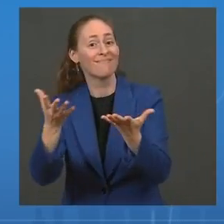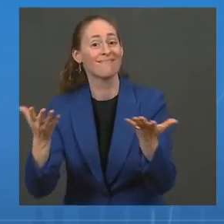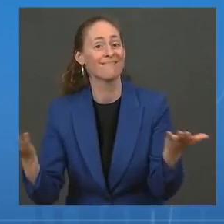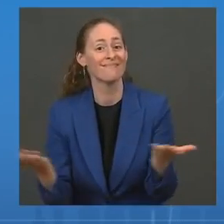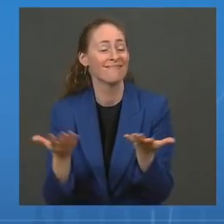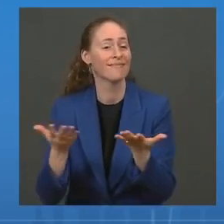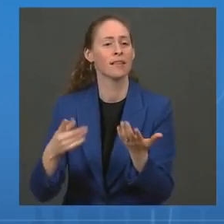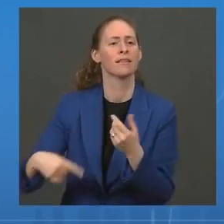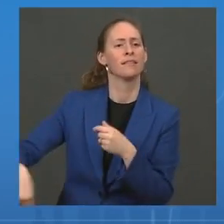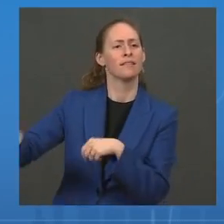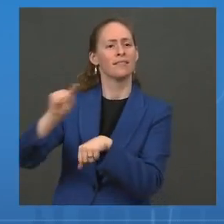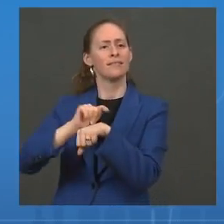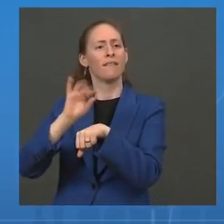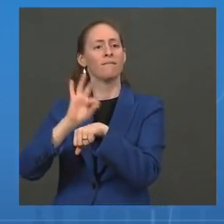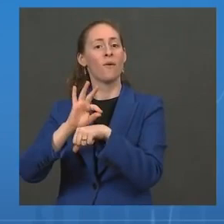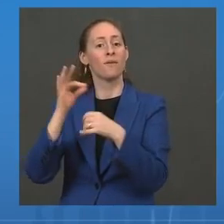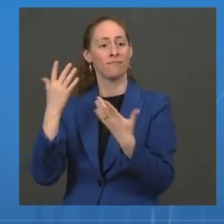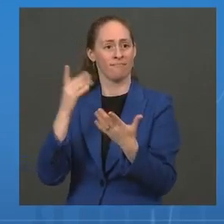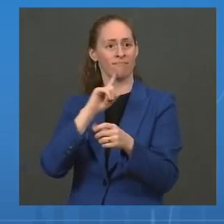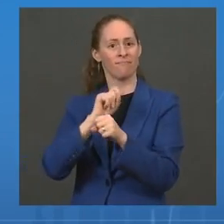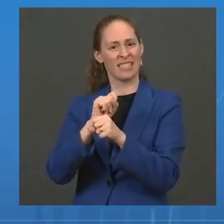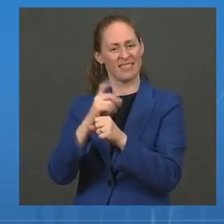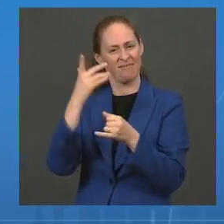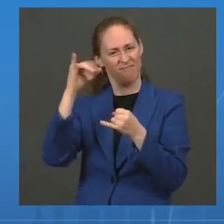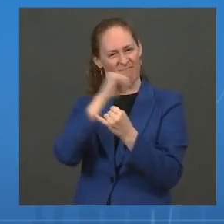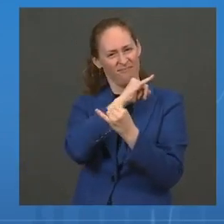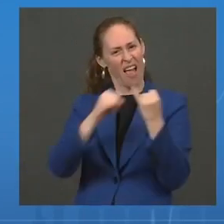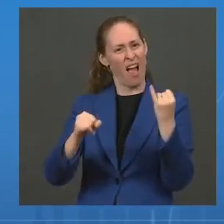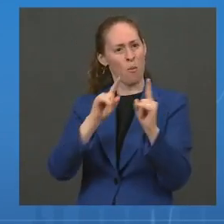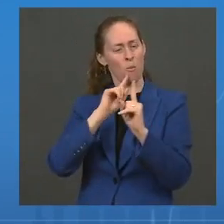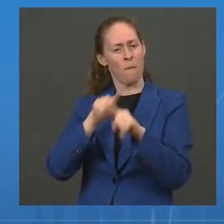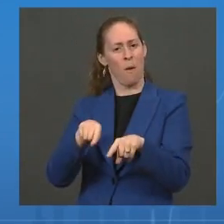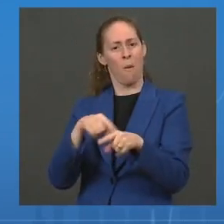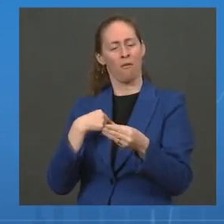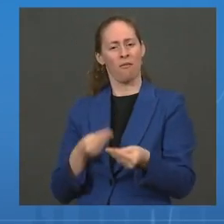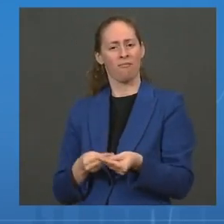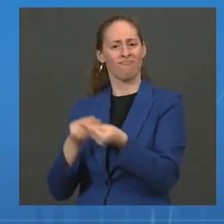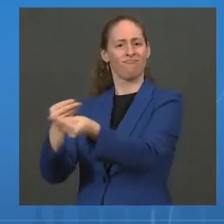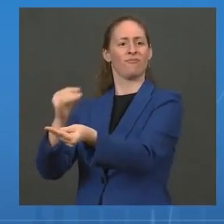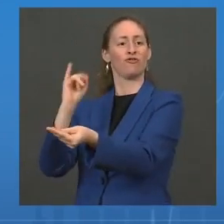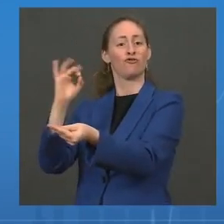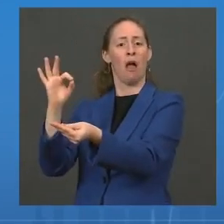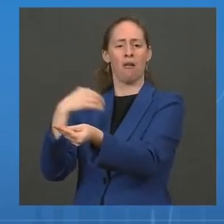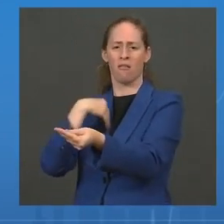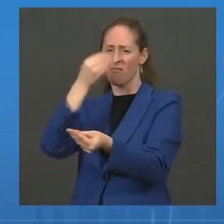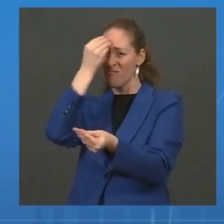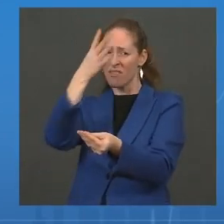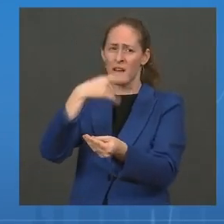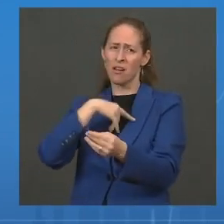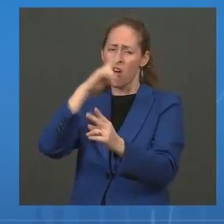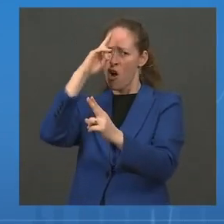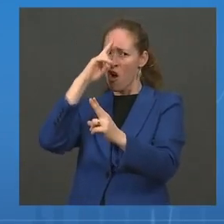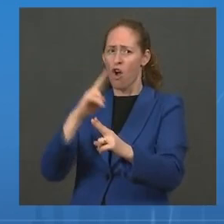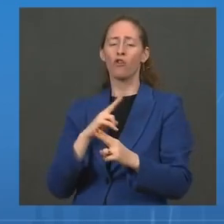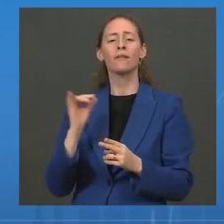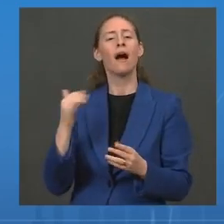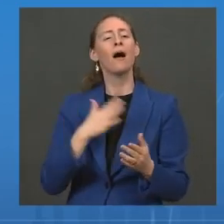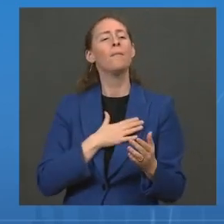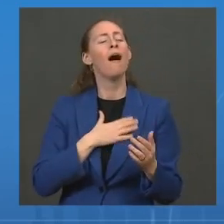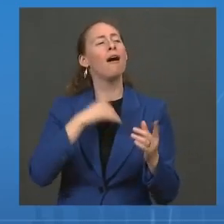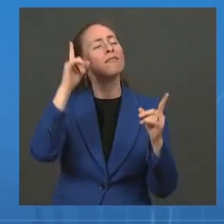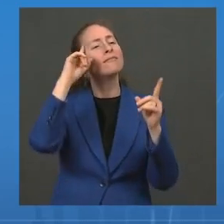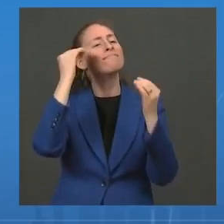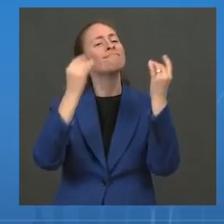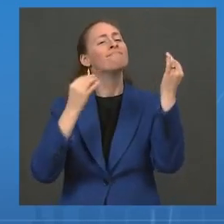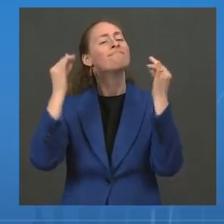final report to Jeff. And the report is a manifestation of a vision that started with President Biden and with Vice